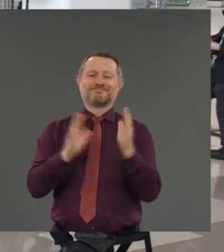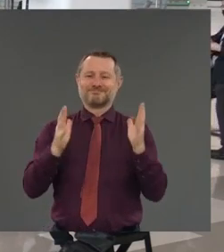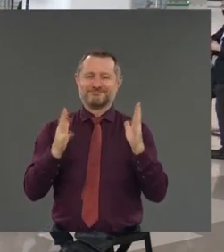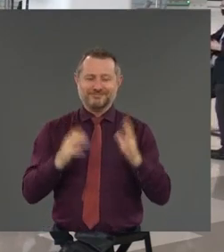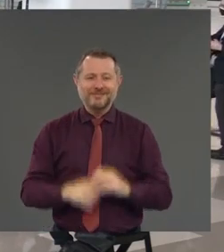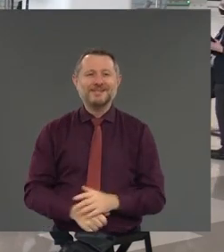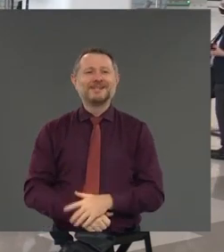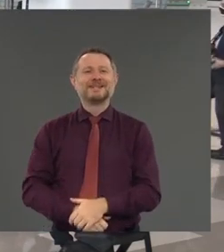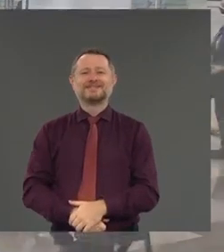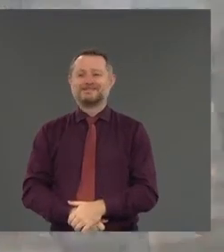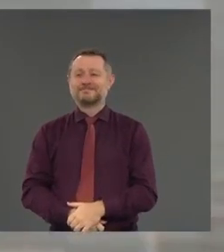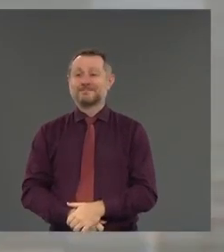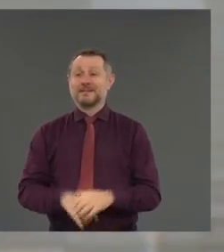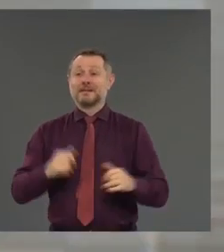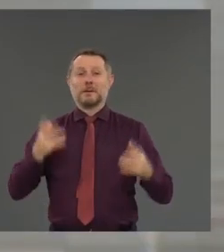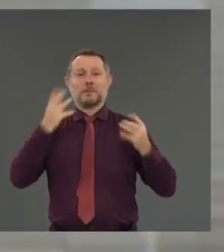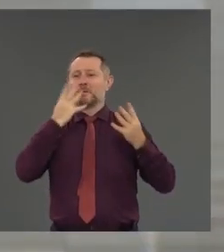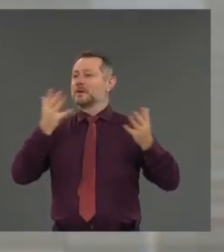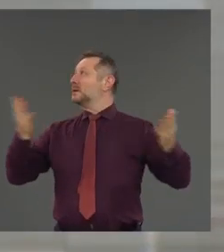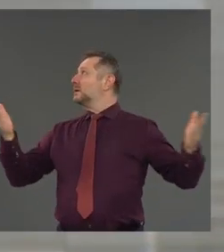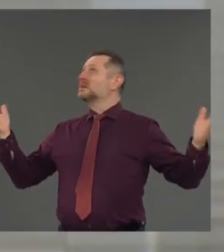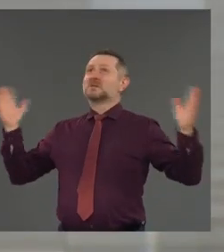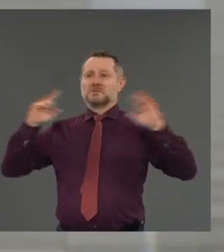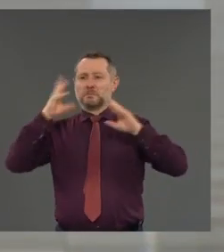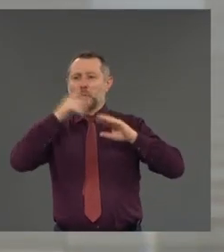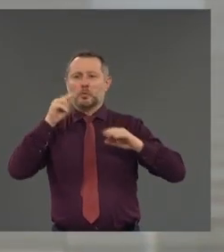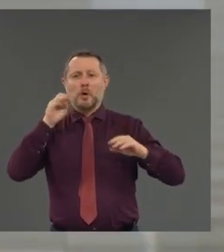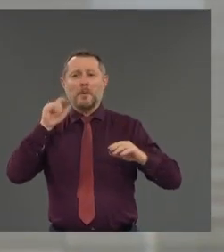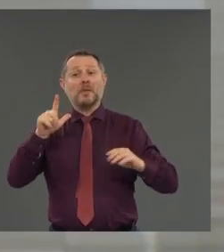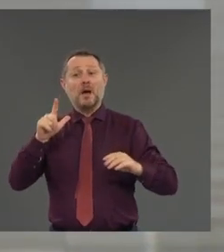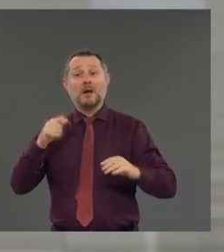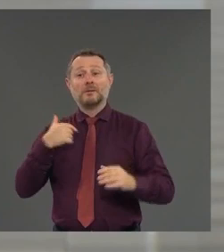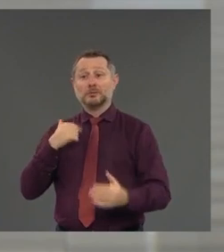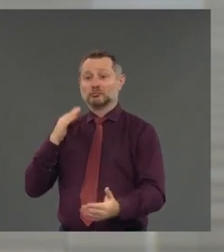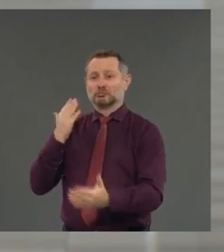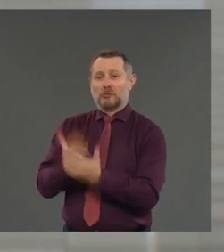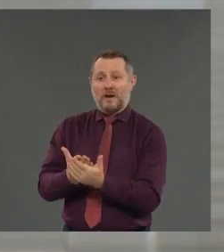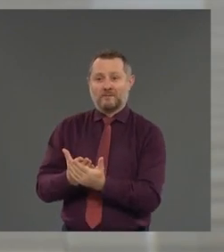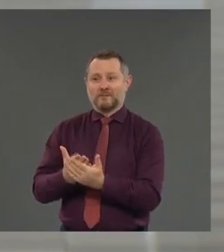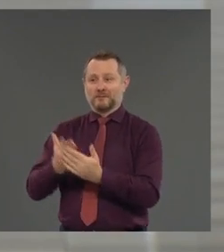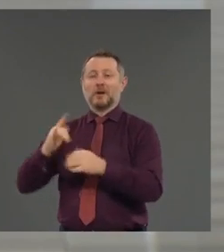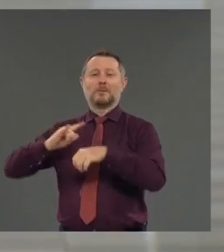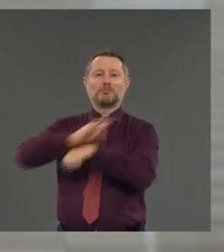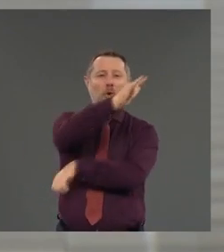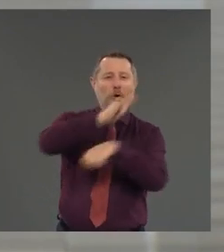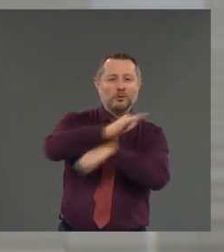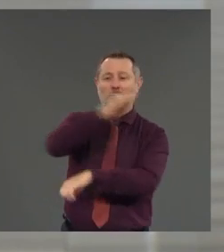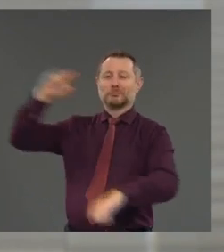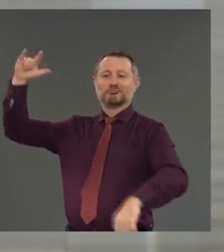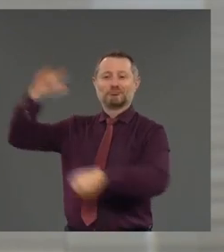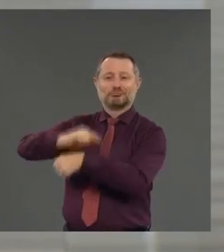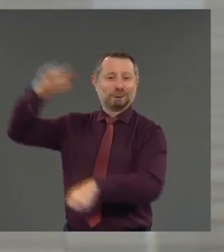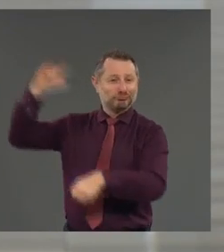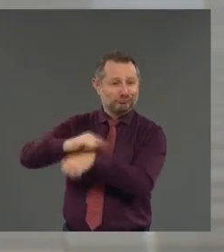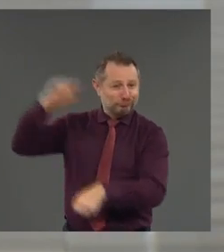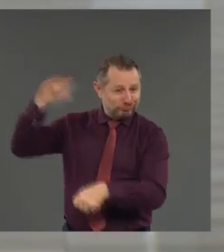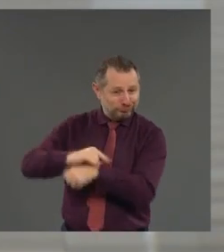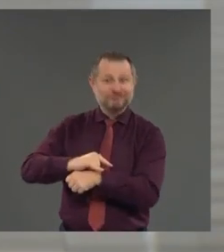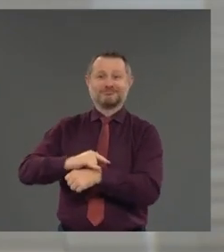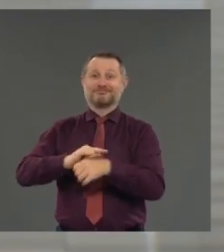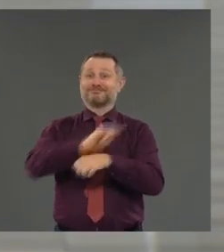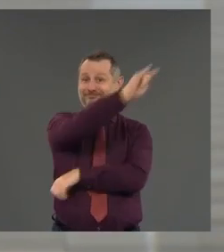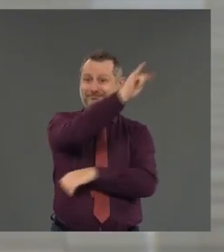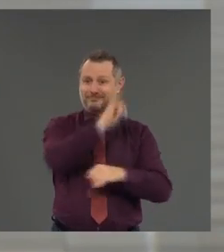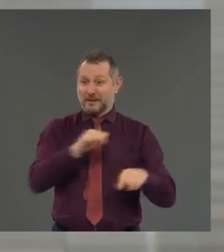In this beautiful new arrivals and departure terminal, which to see it actually here